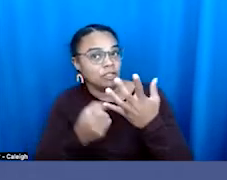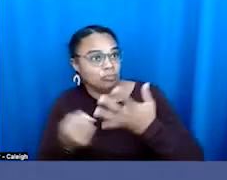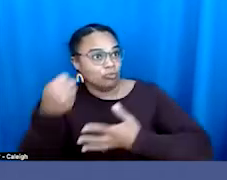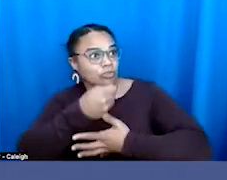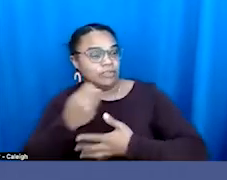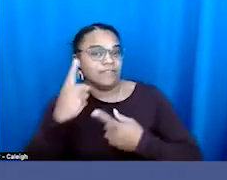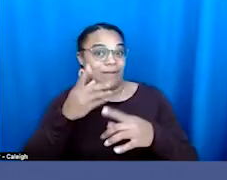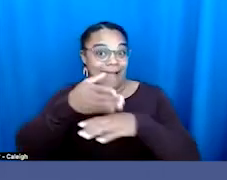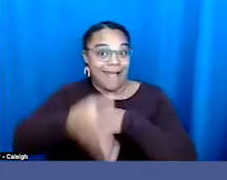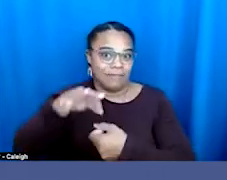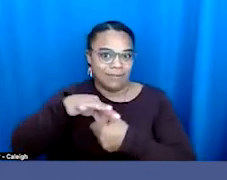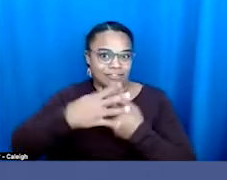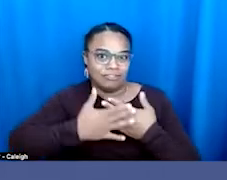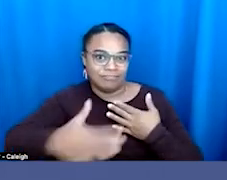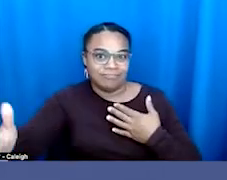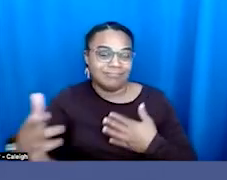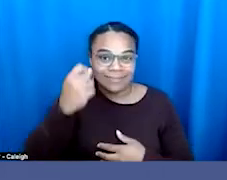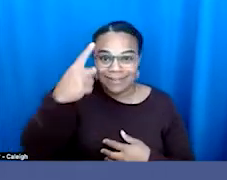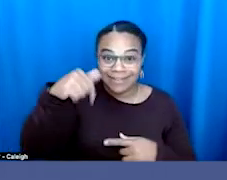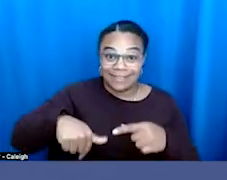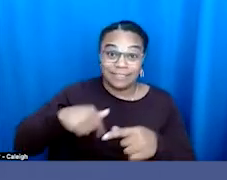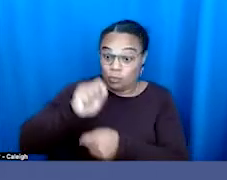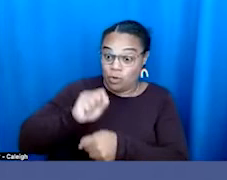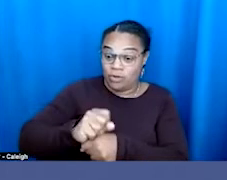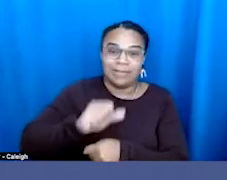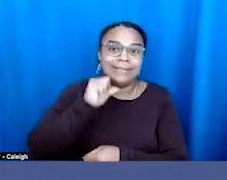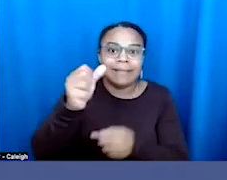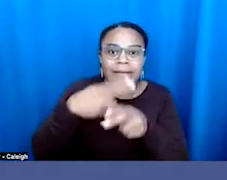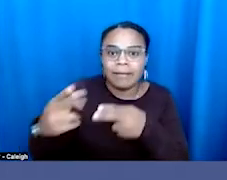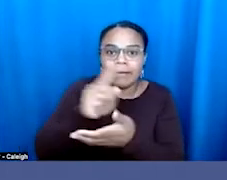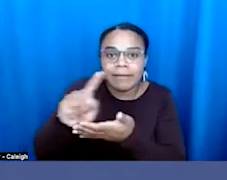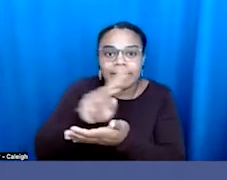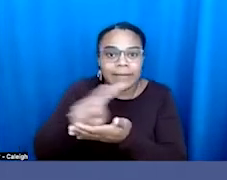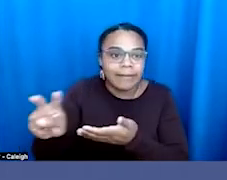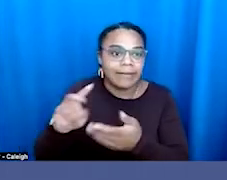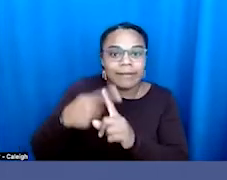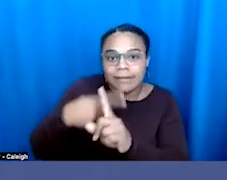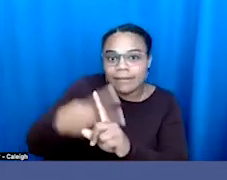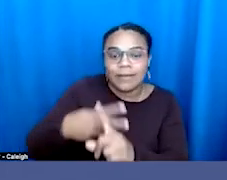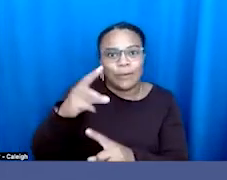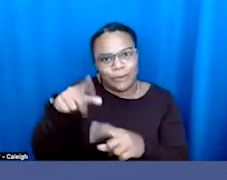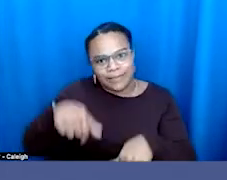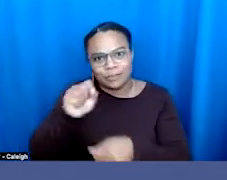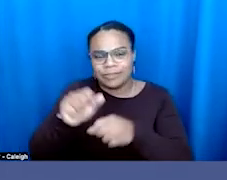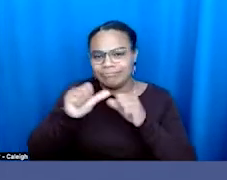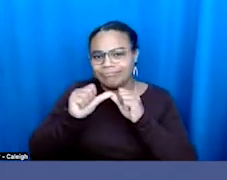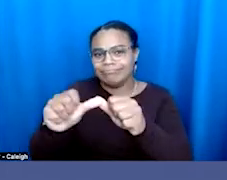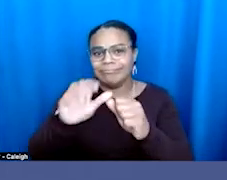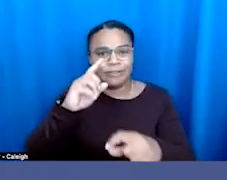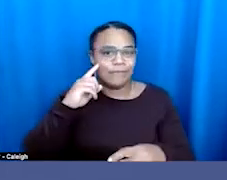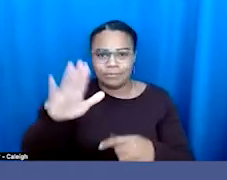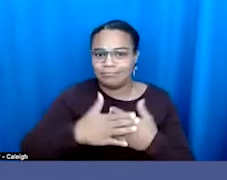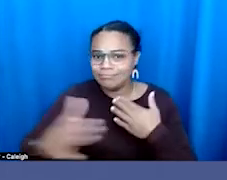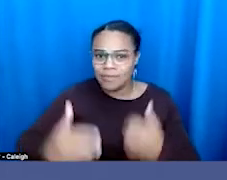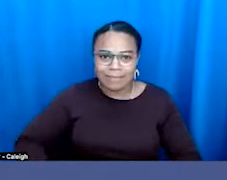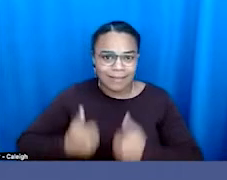This is, this is not a couple months or a couple weeks work. This is lifetime work. I am so grateful to